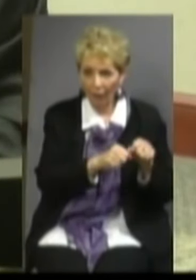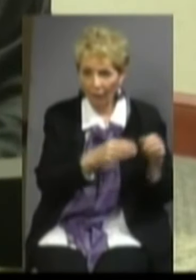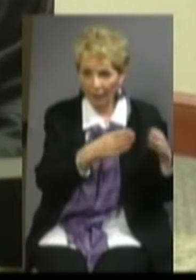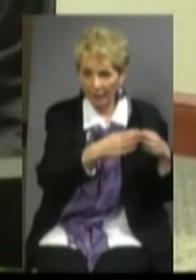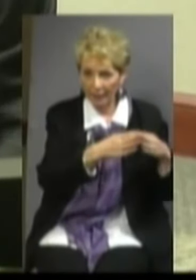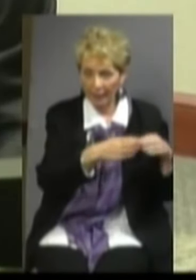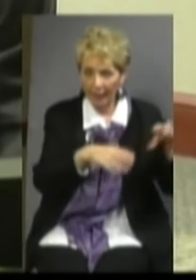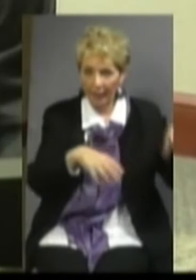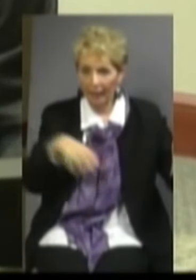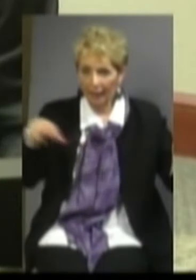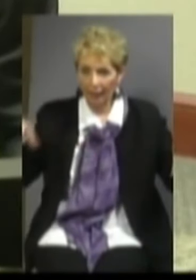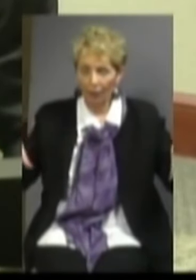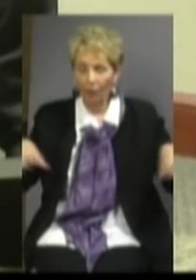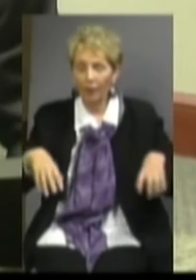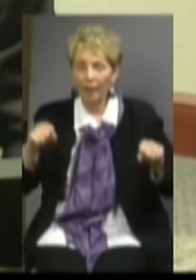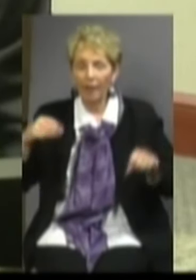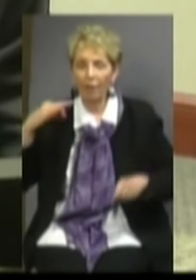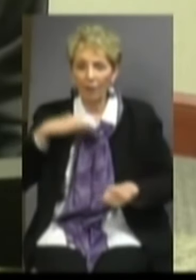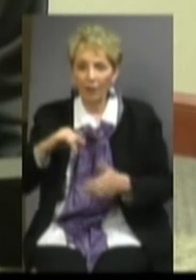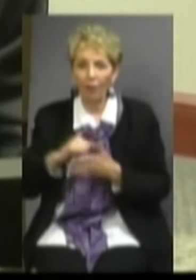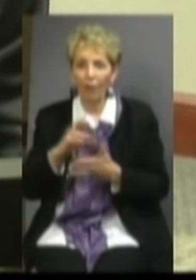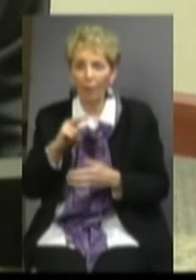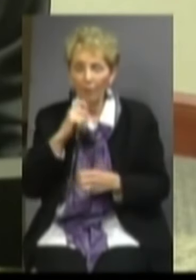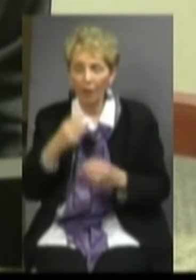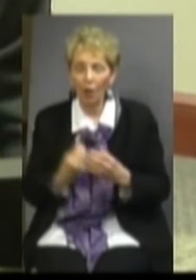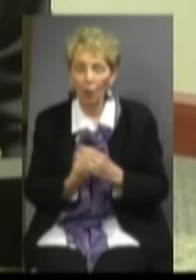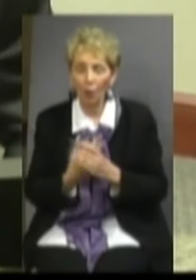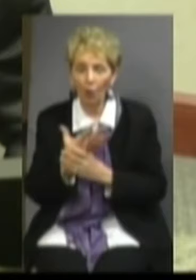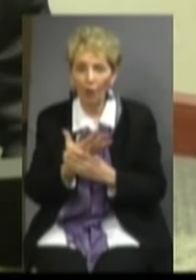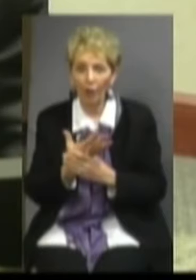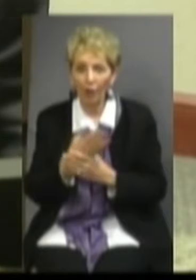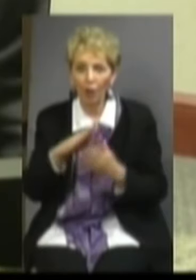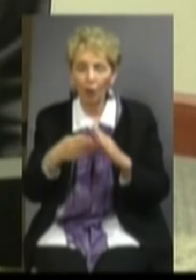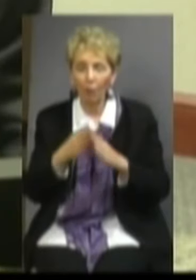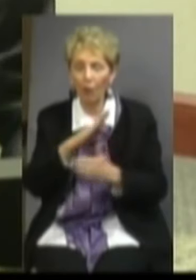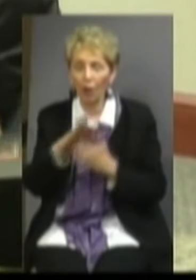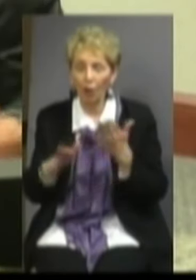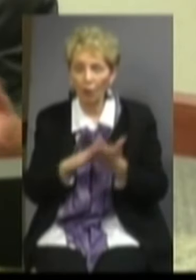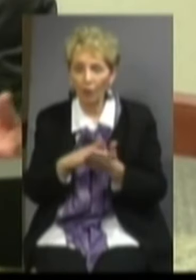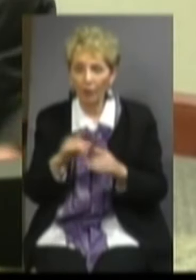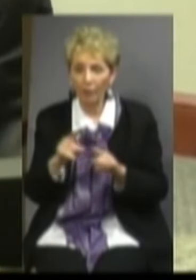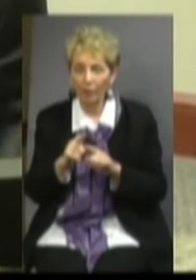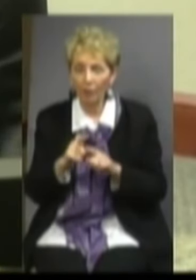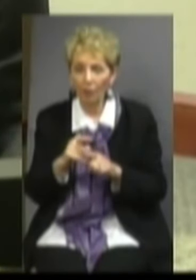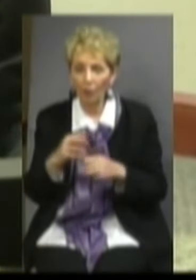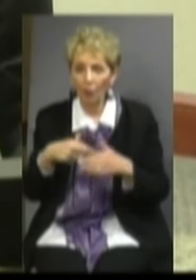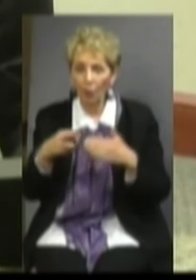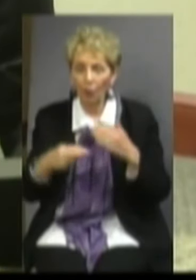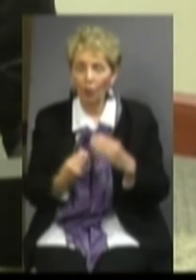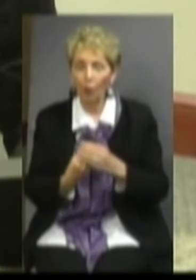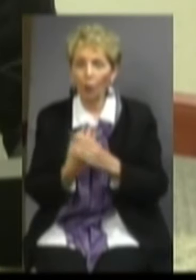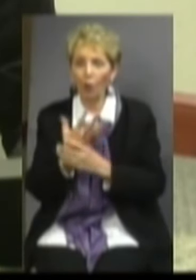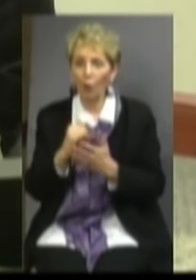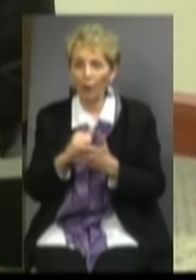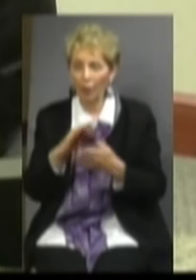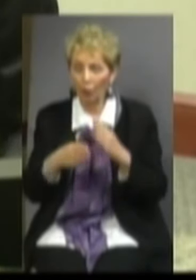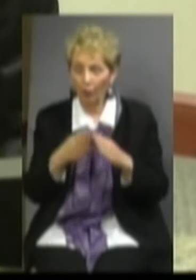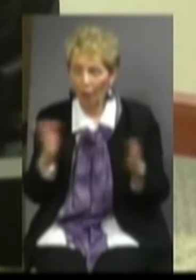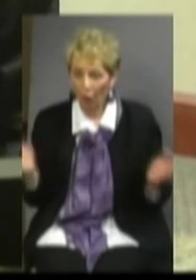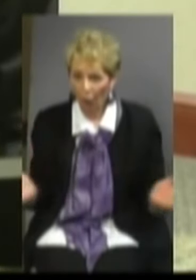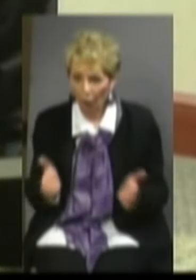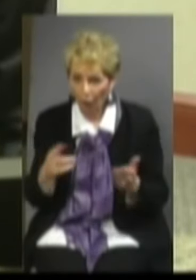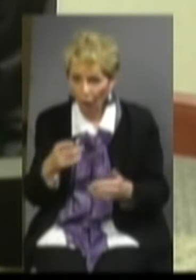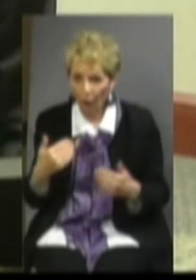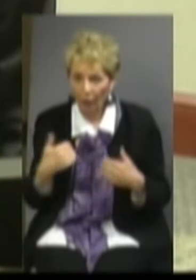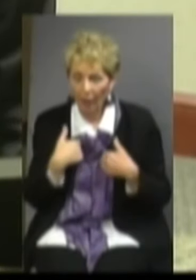advantage of this bond, we will certainly be able to grow not only the community college, but as a result, grow this community. So I would urge you, I